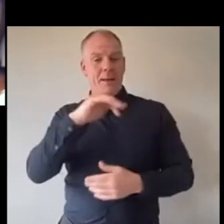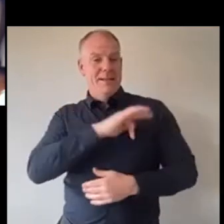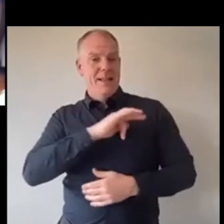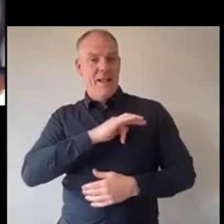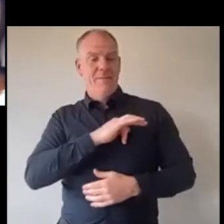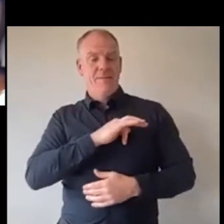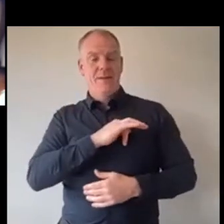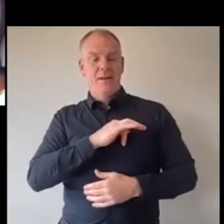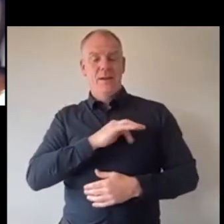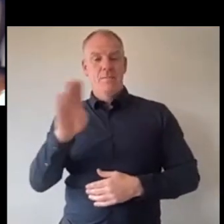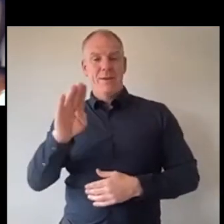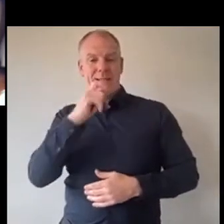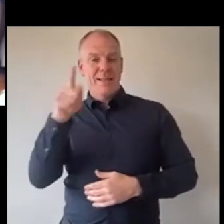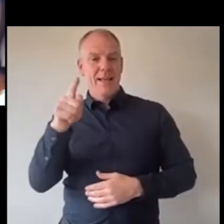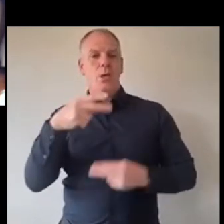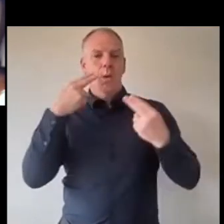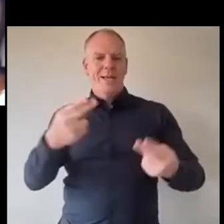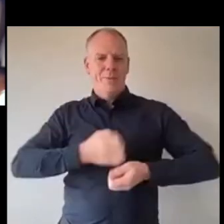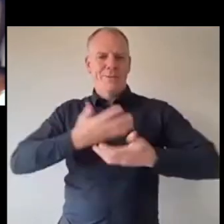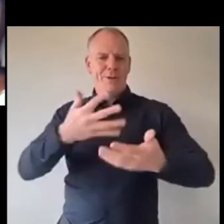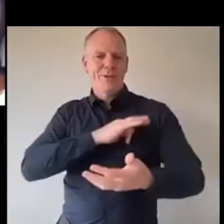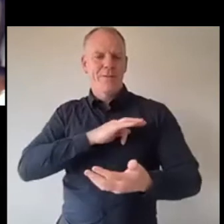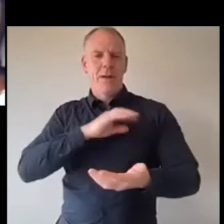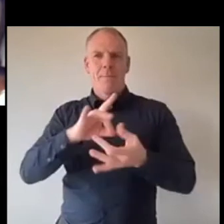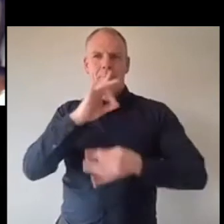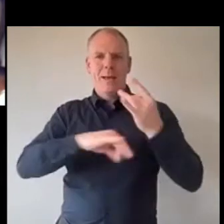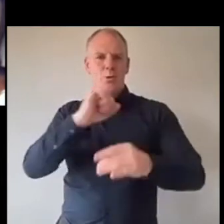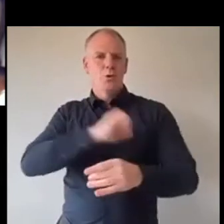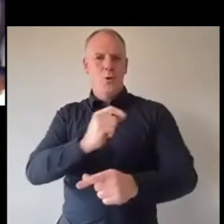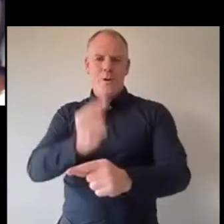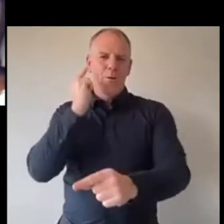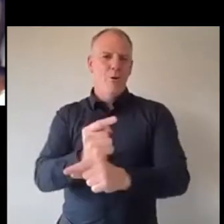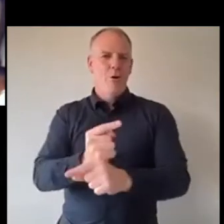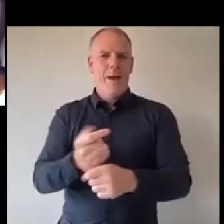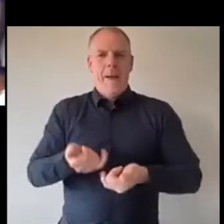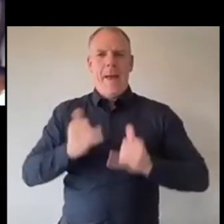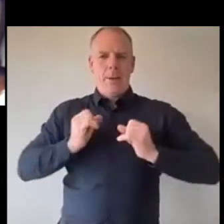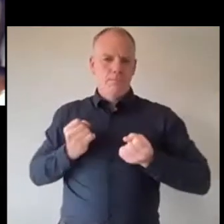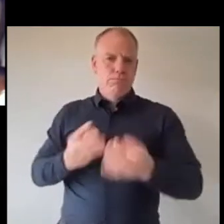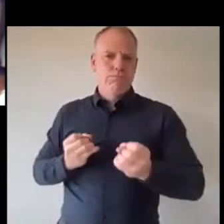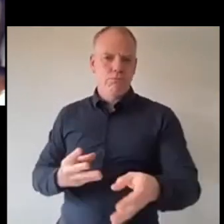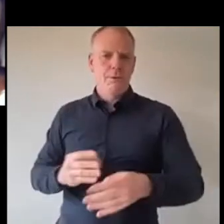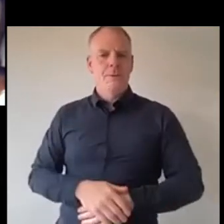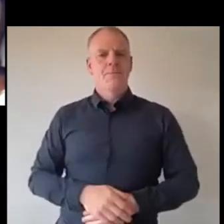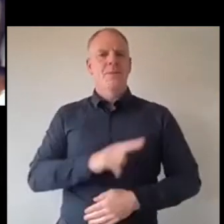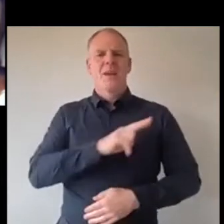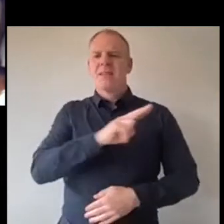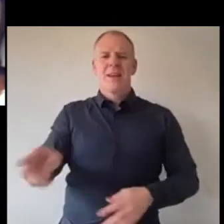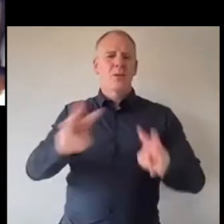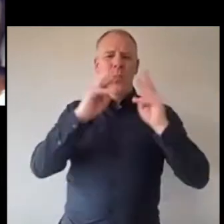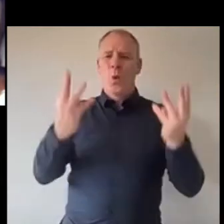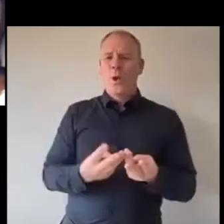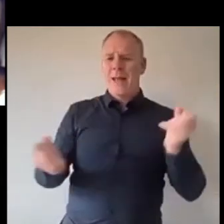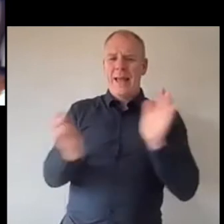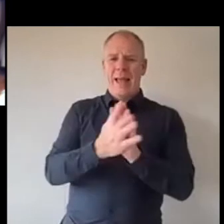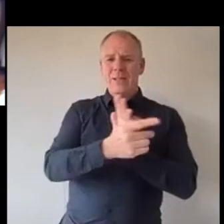you need an outlet and make sure you have that outlet and it's not the world against anyone and sometimes it